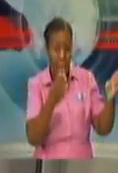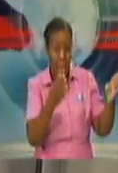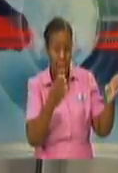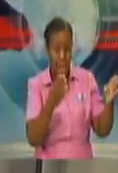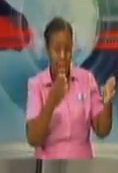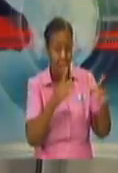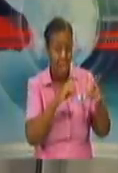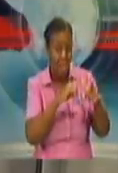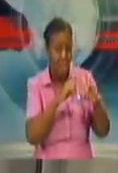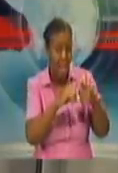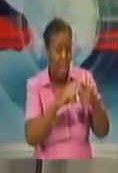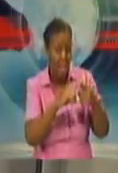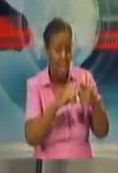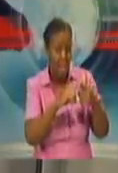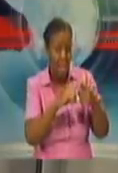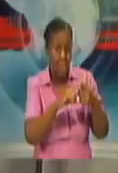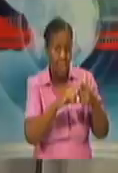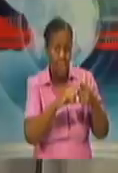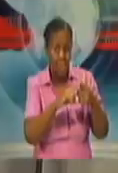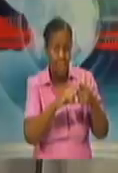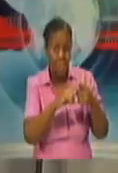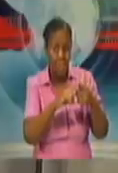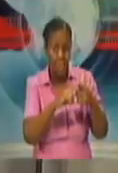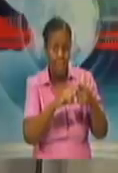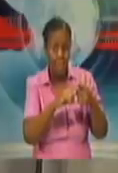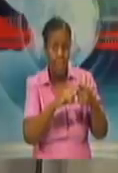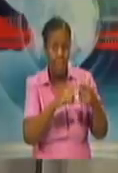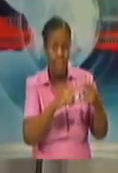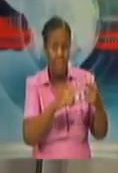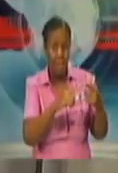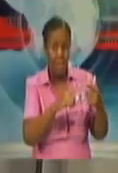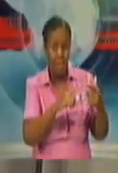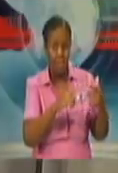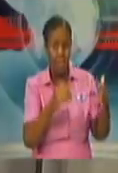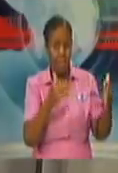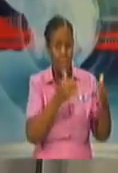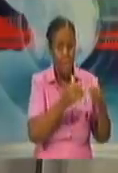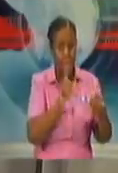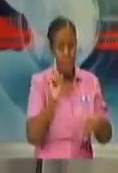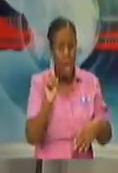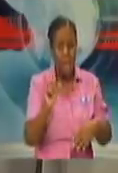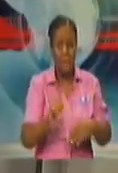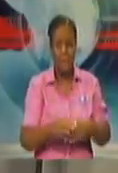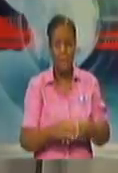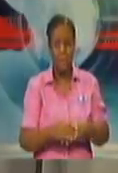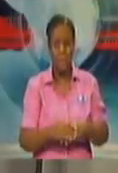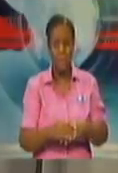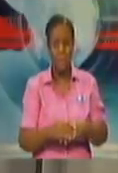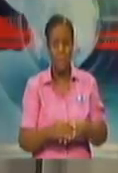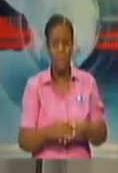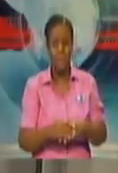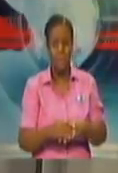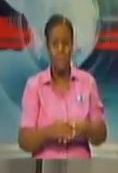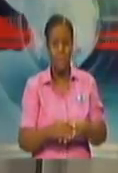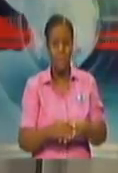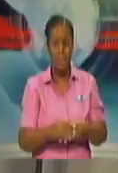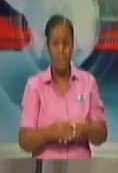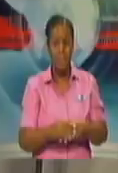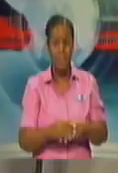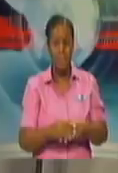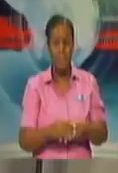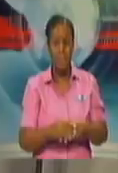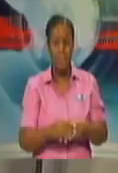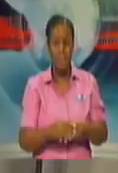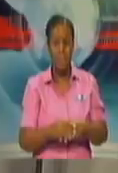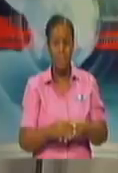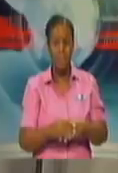that, because we have been careful and cautious, and as the CMO say, pessimistic. You prepare for the worst, but hope for the best, Richard,